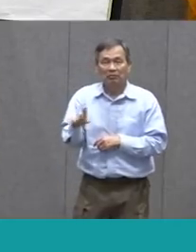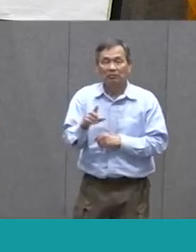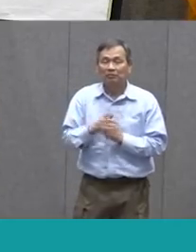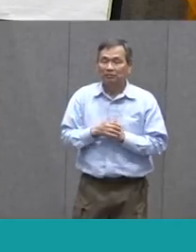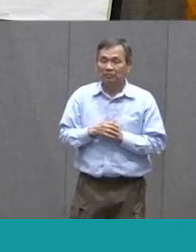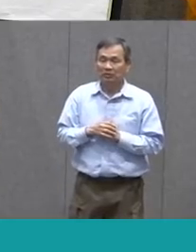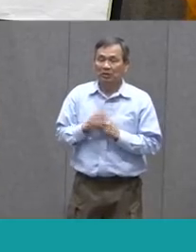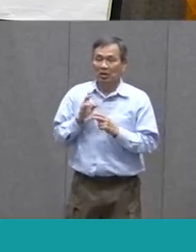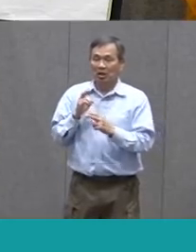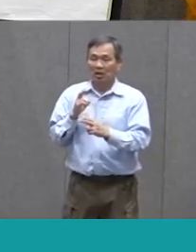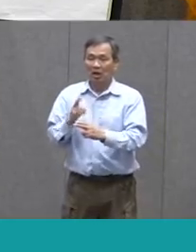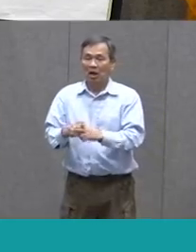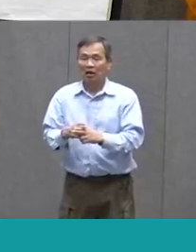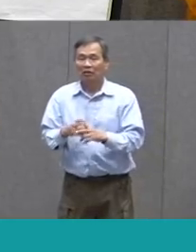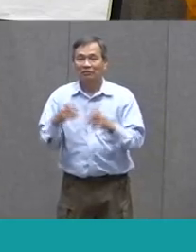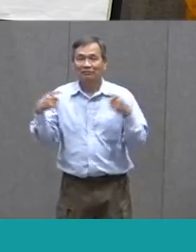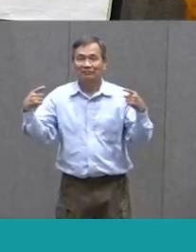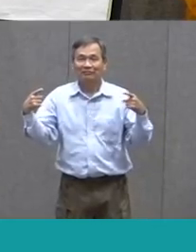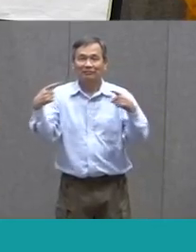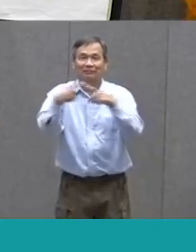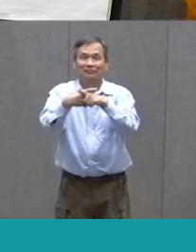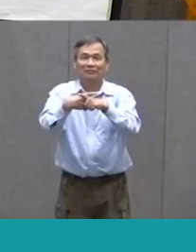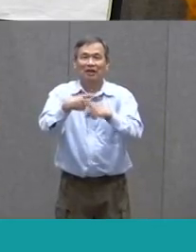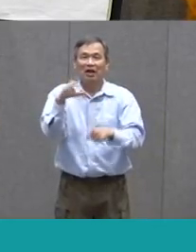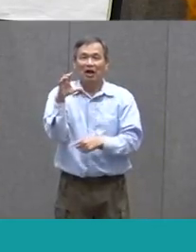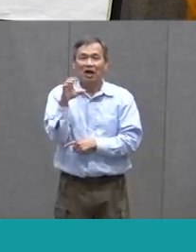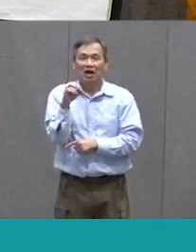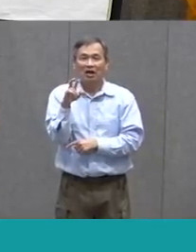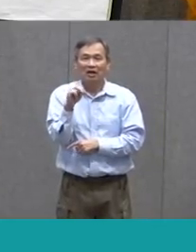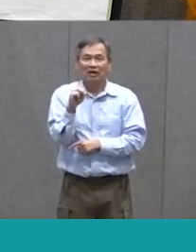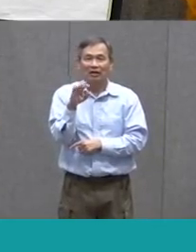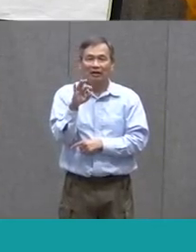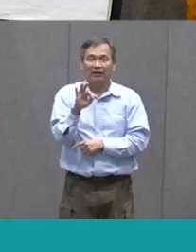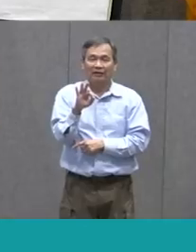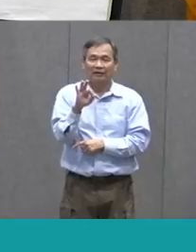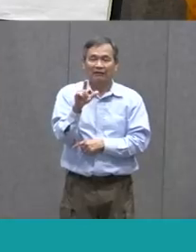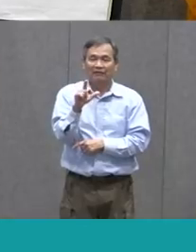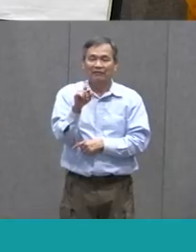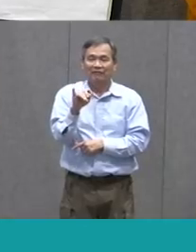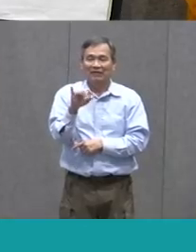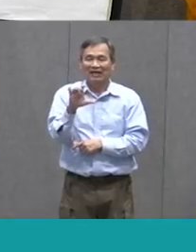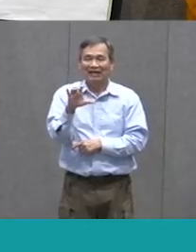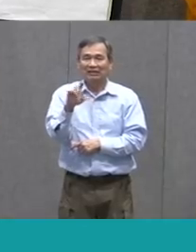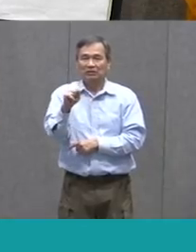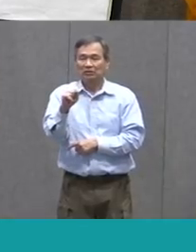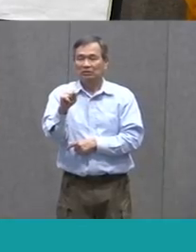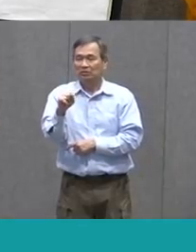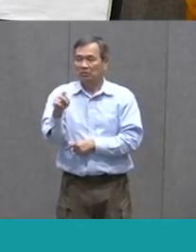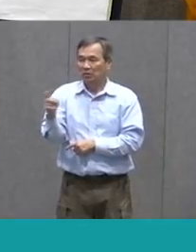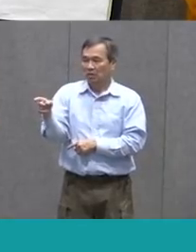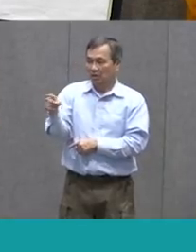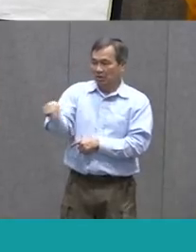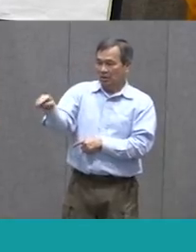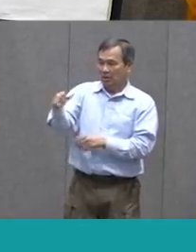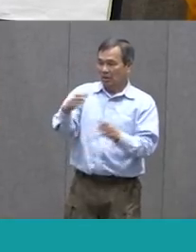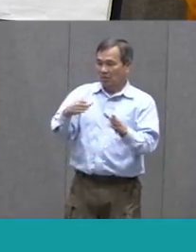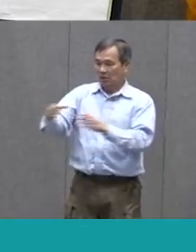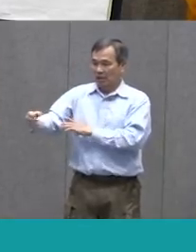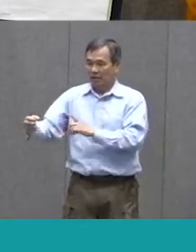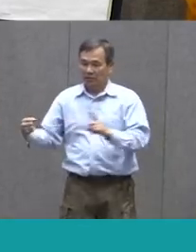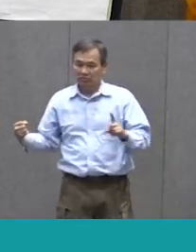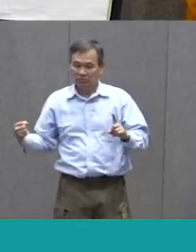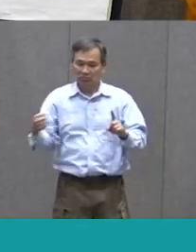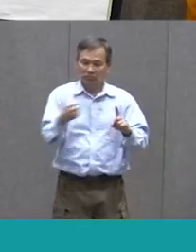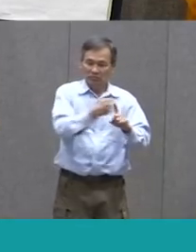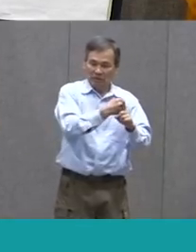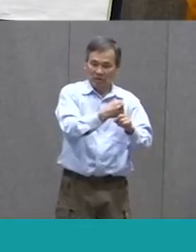Is Is Called A Conflict And So The Conflict Here They're Planning An Attack On A Rebel Base They Have They're